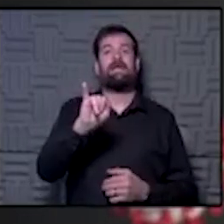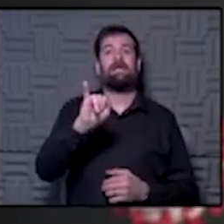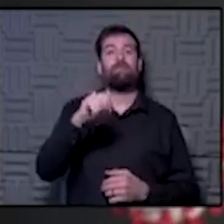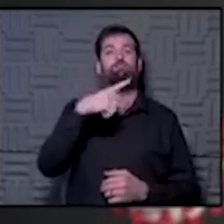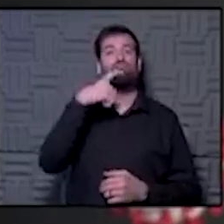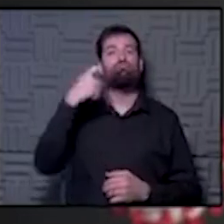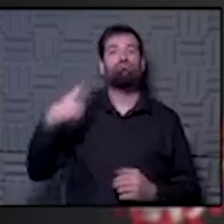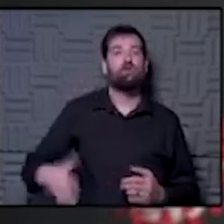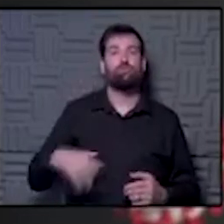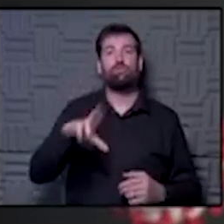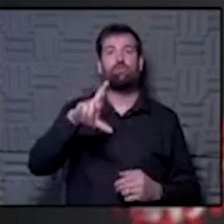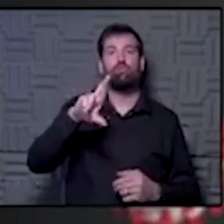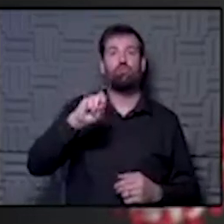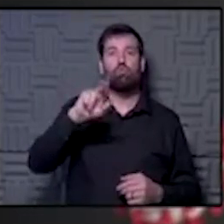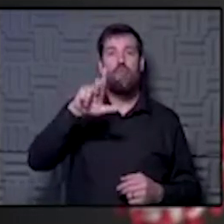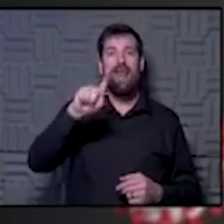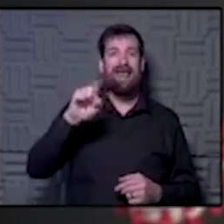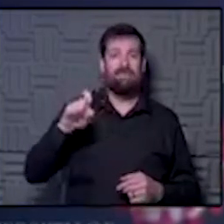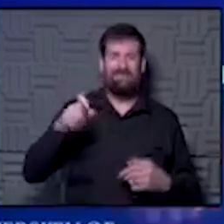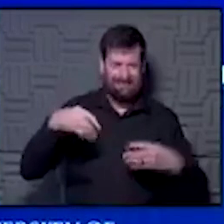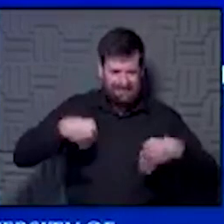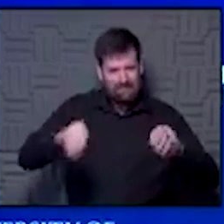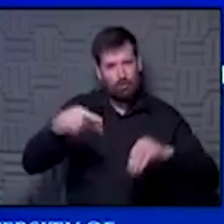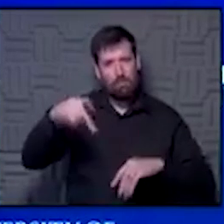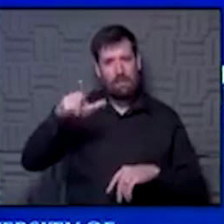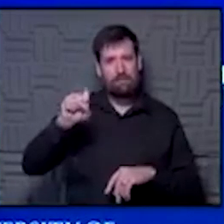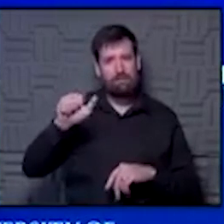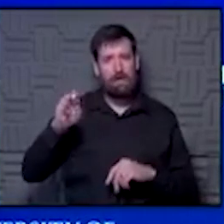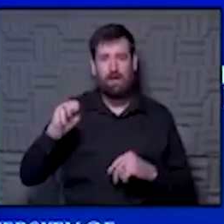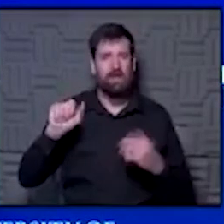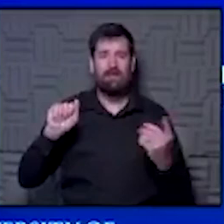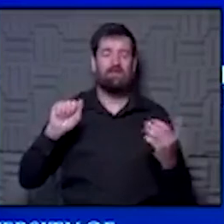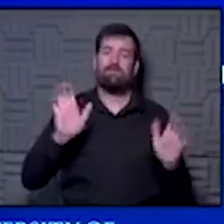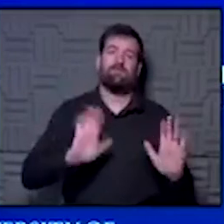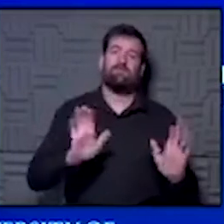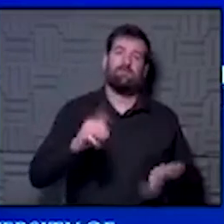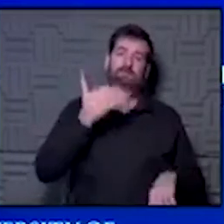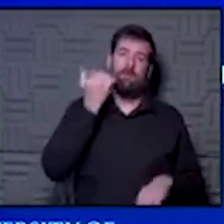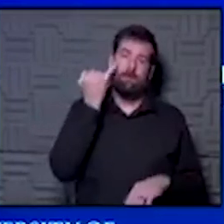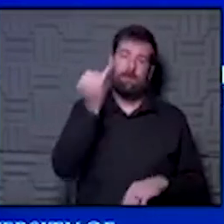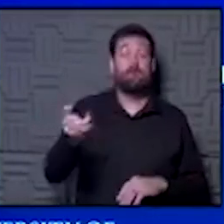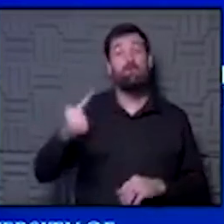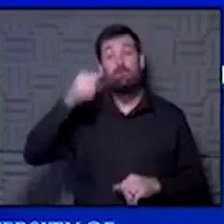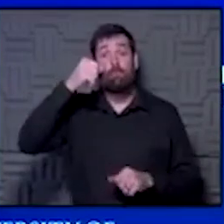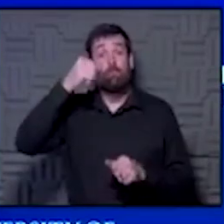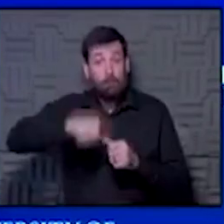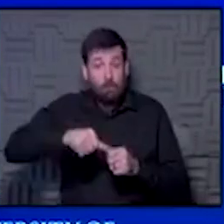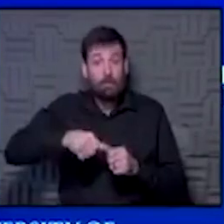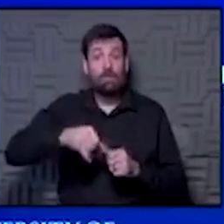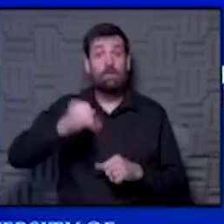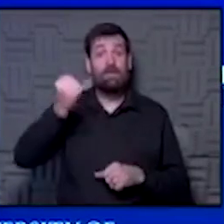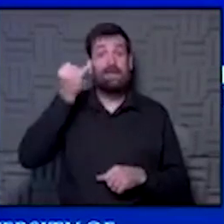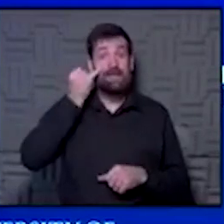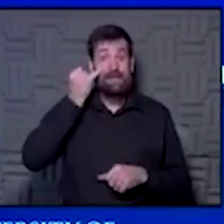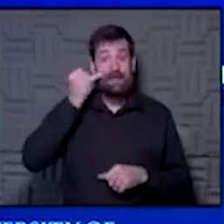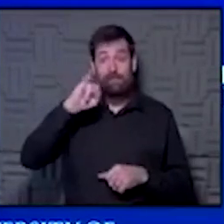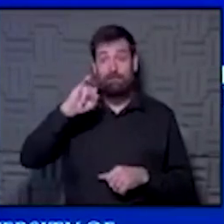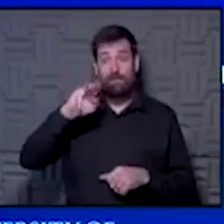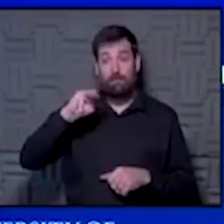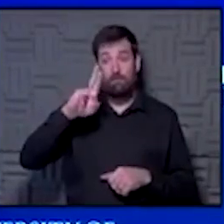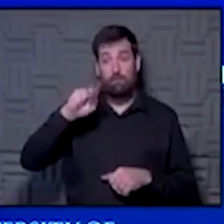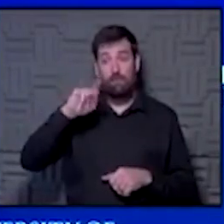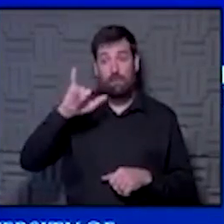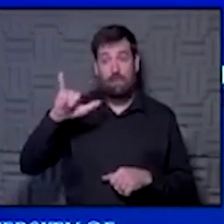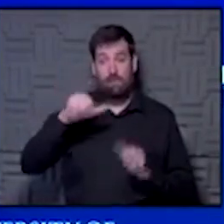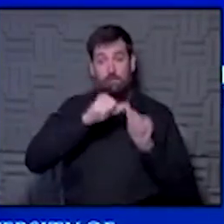and there are better ways to make money than to sell your own plasma after you get COVID-19. And remember this, if the immunity lasts four to six